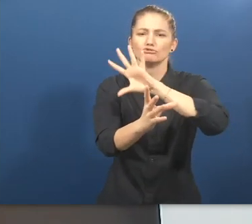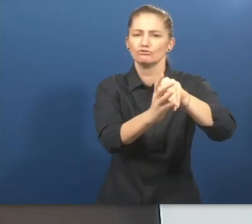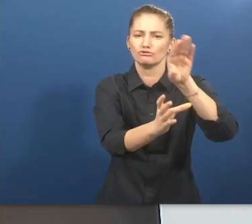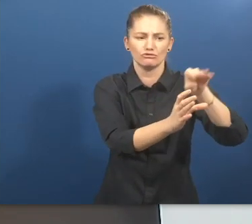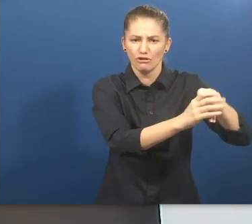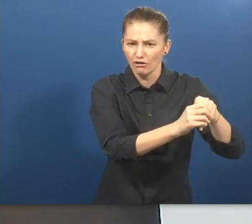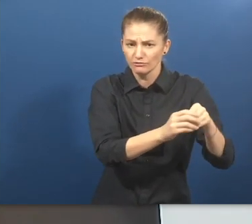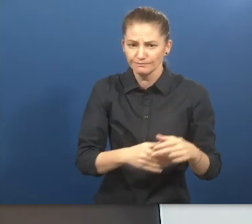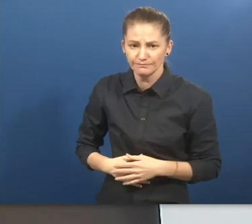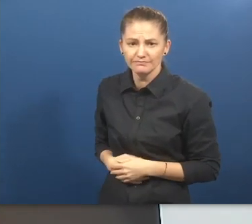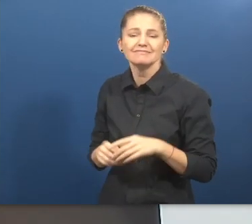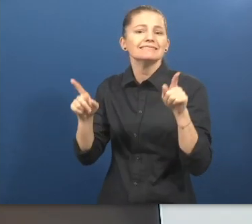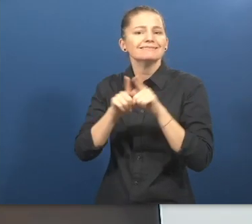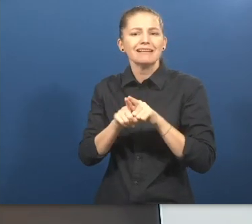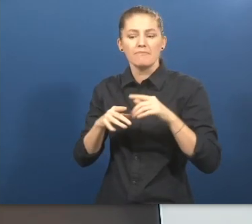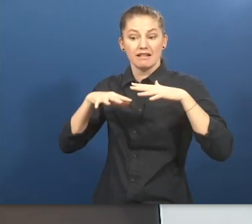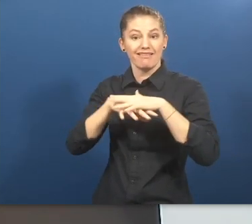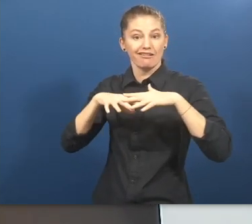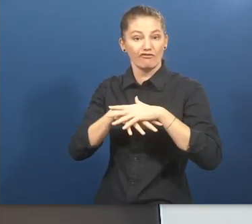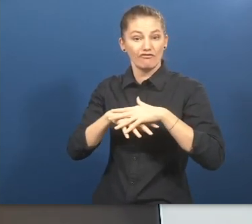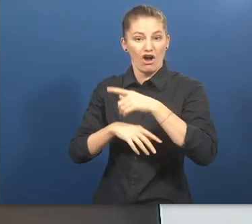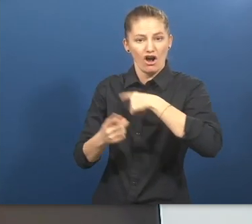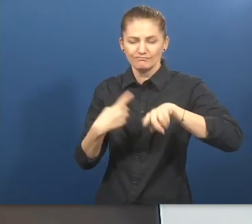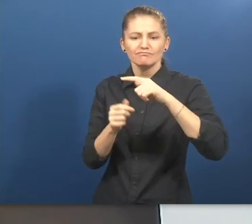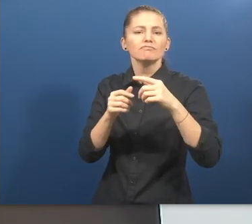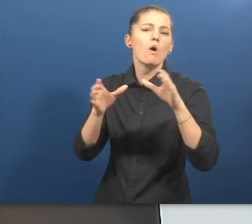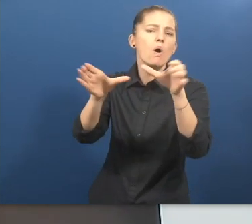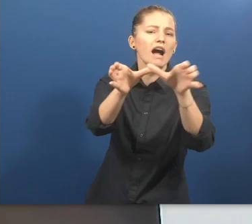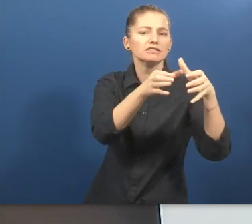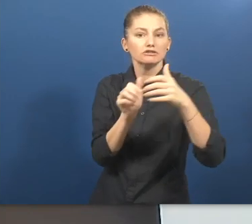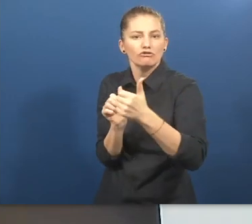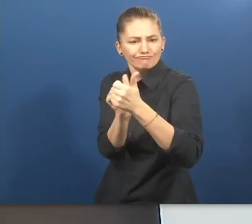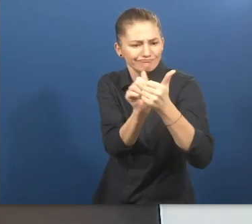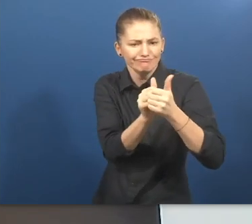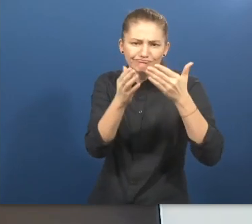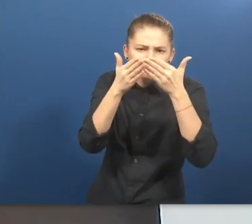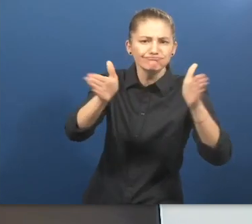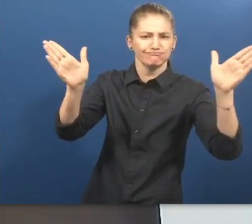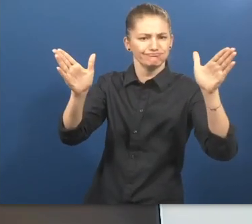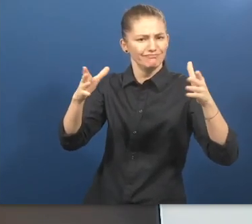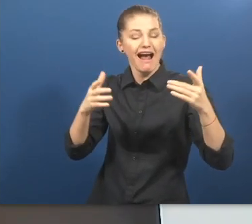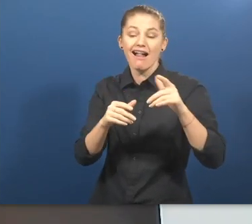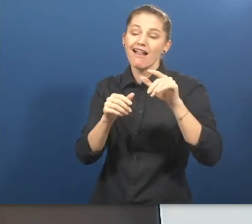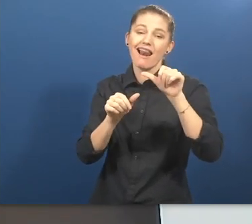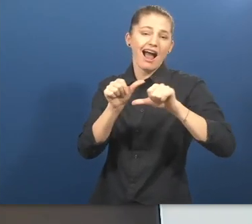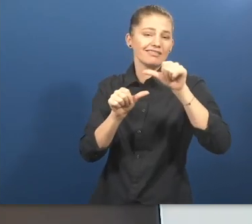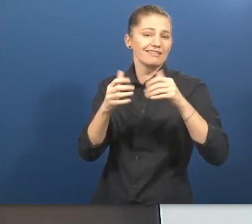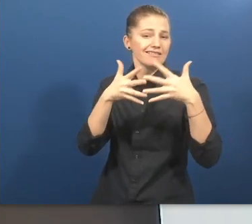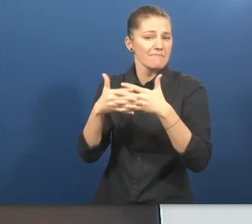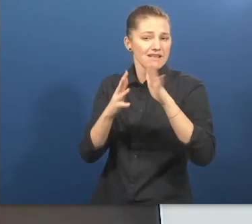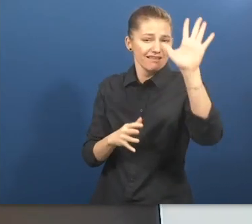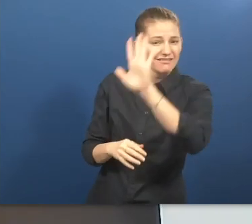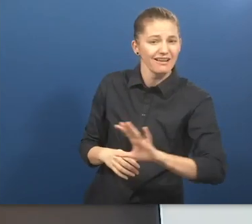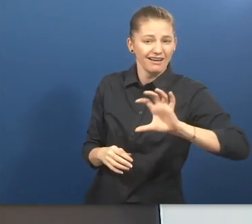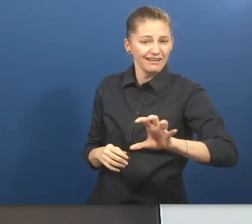We will also broaden our networks, with local organizations in different Latin American countries, in order to reach more people and achieve